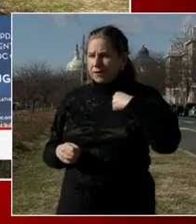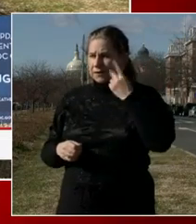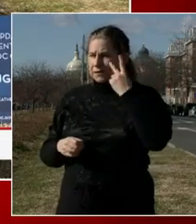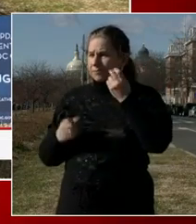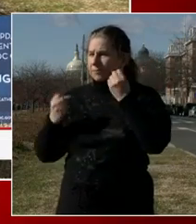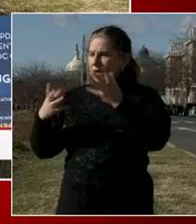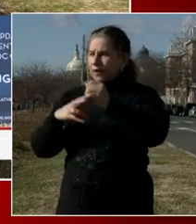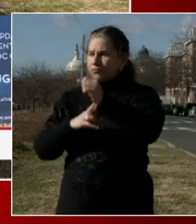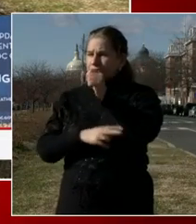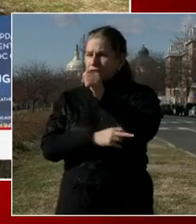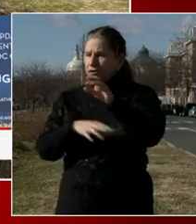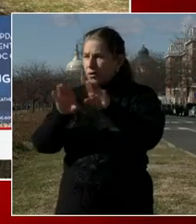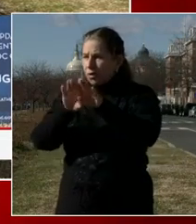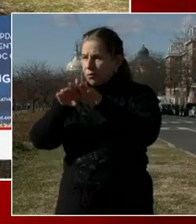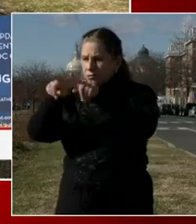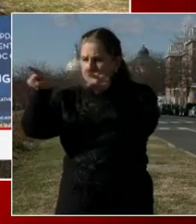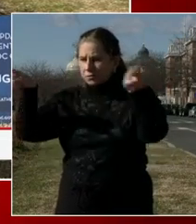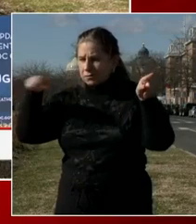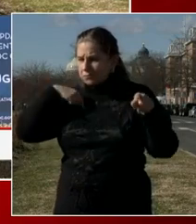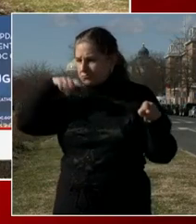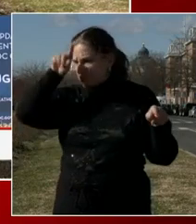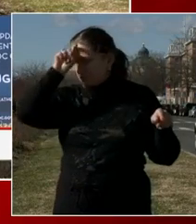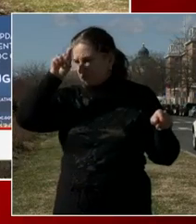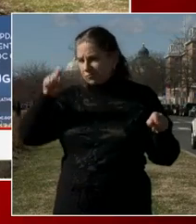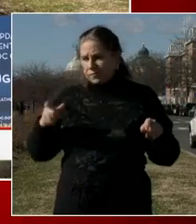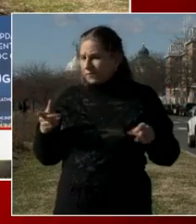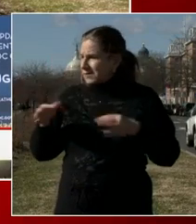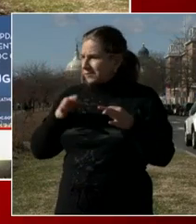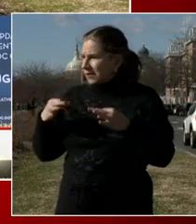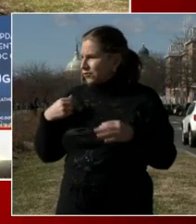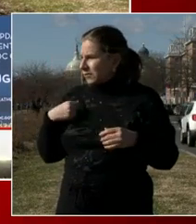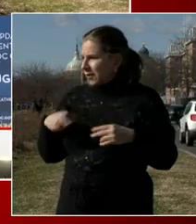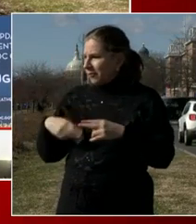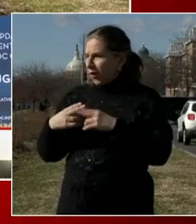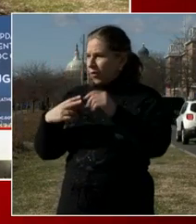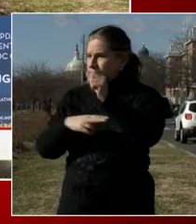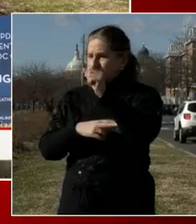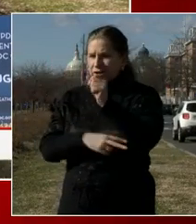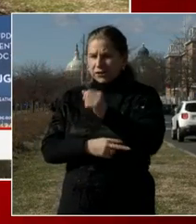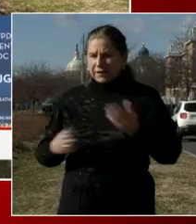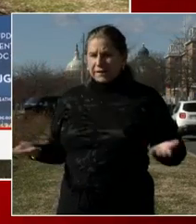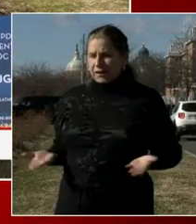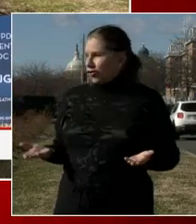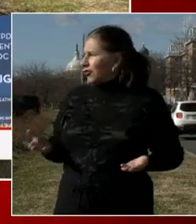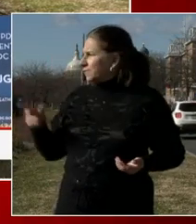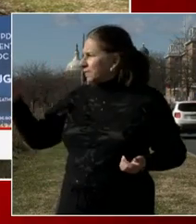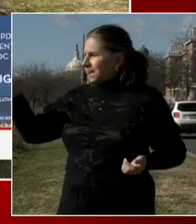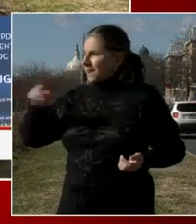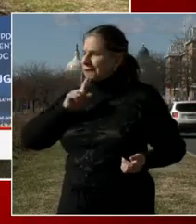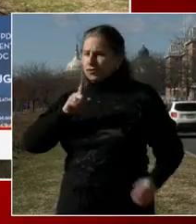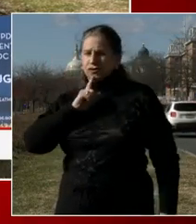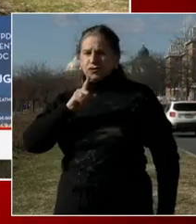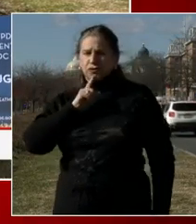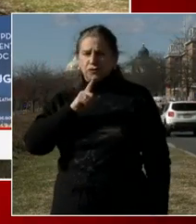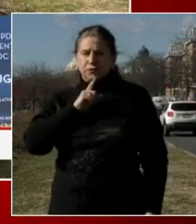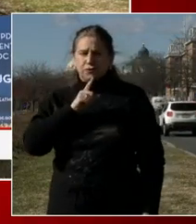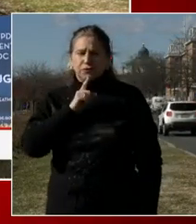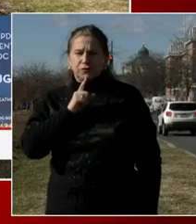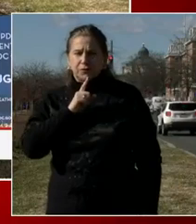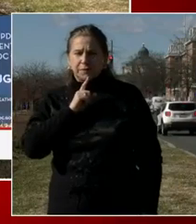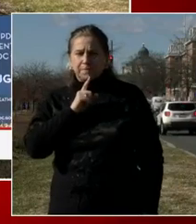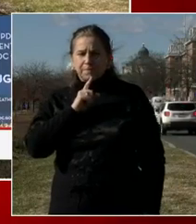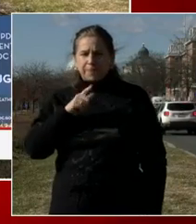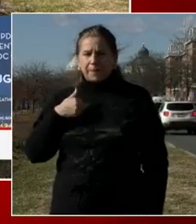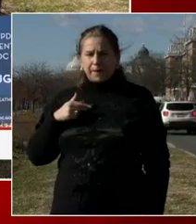understand Metropolitan Police put out. Can we get some explanation there, please? Sure. Why don't I turn to Chris Rodriguez